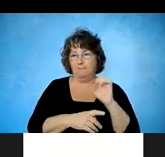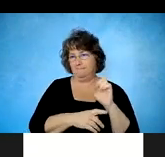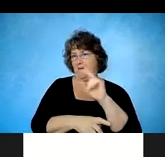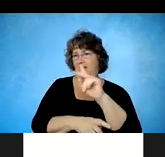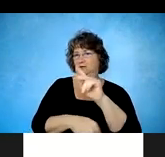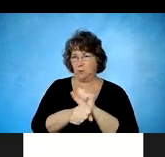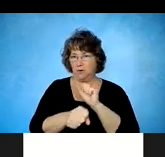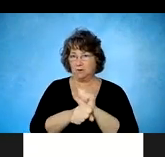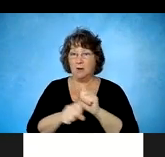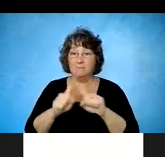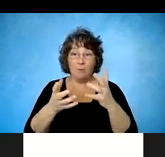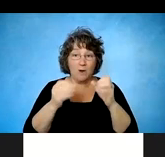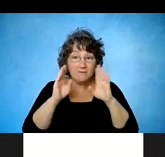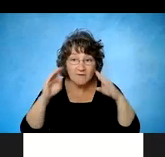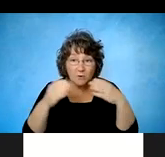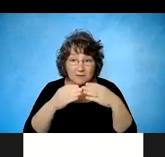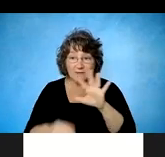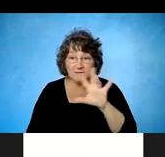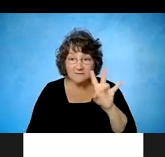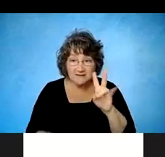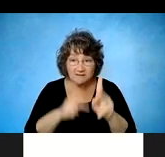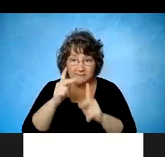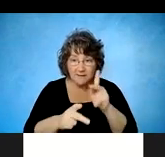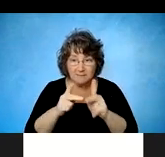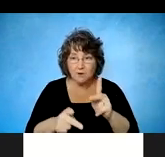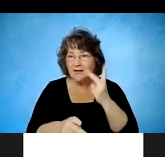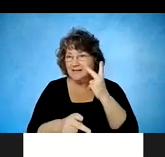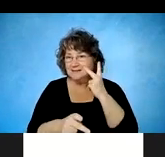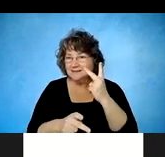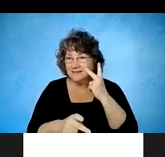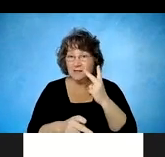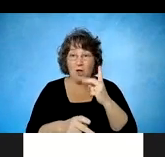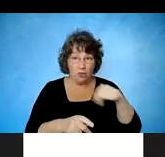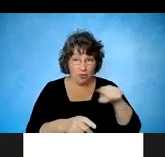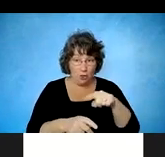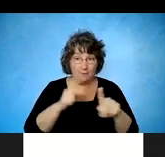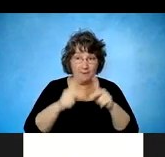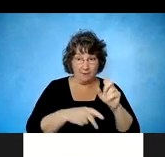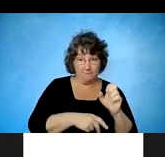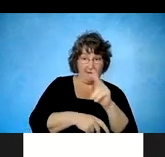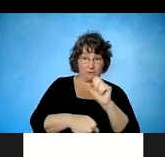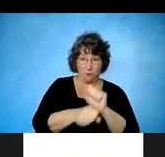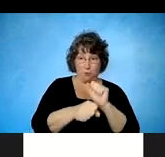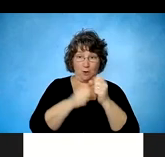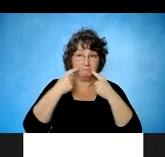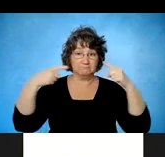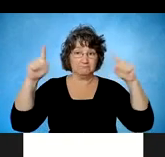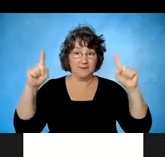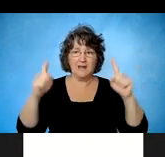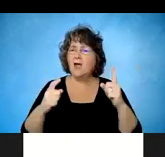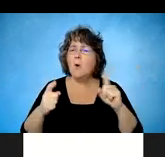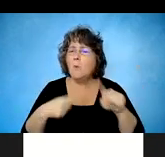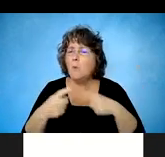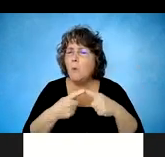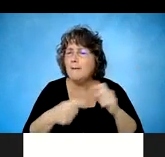wanted to, to break that down further and see, well, how fast are they returning to work? Um, so our table represented on the